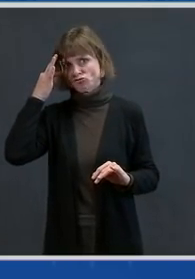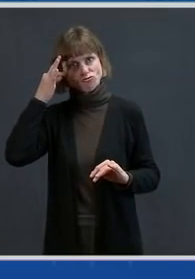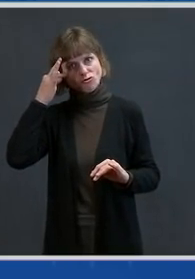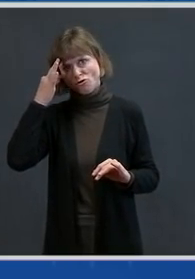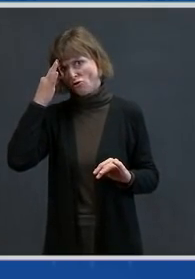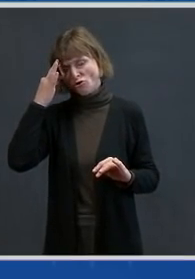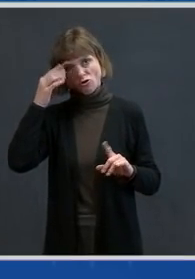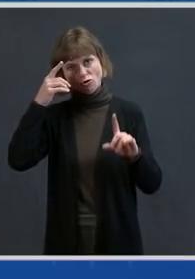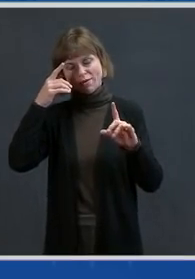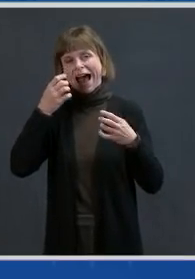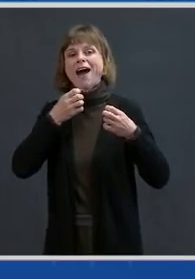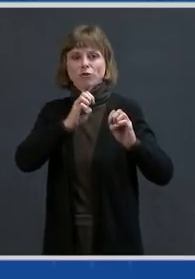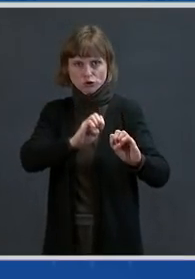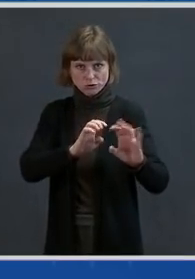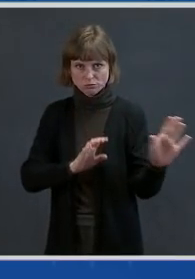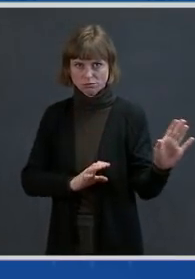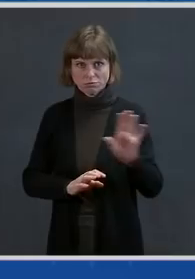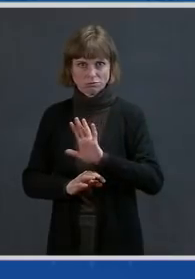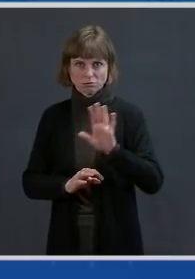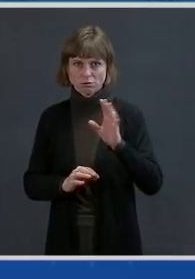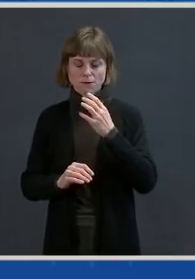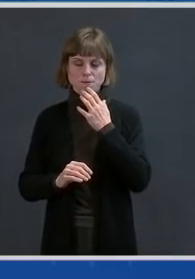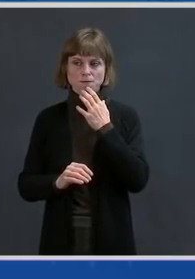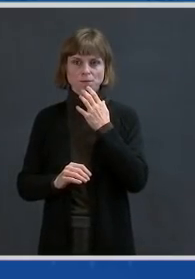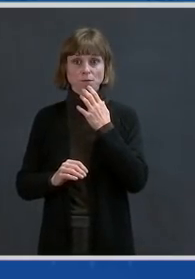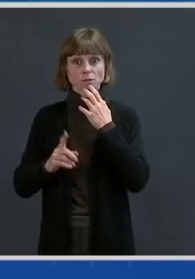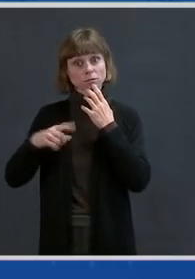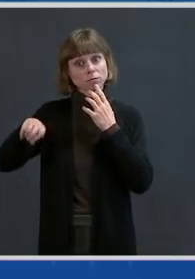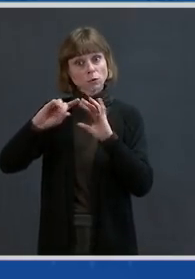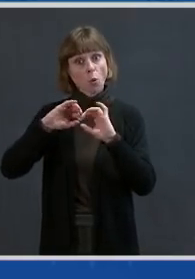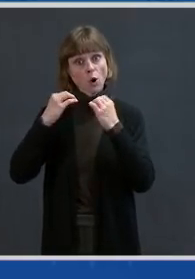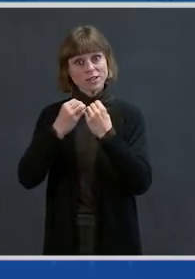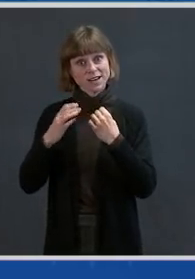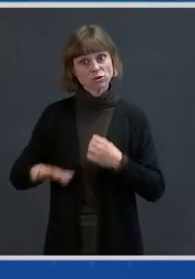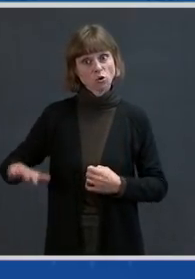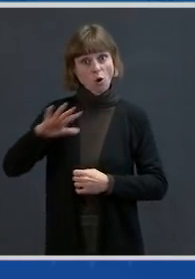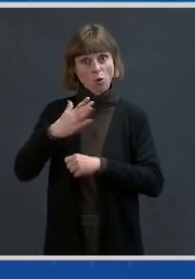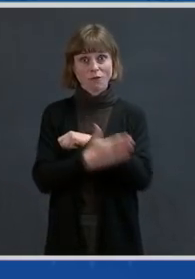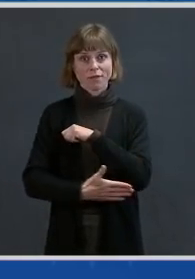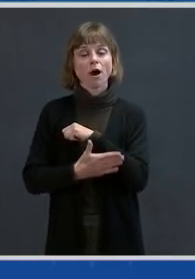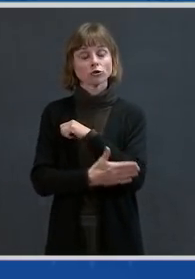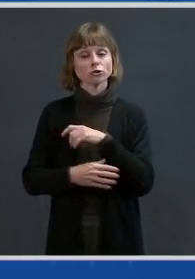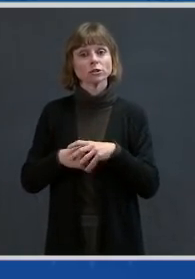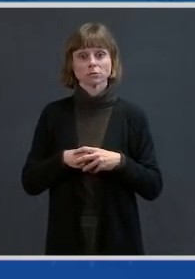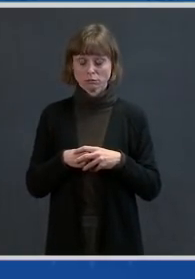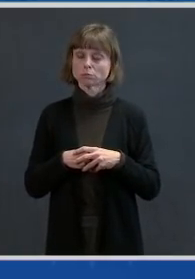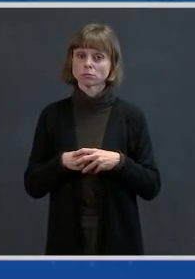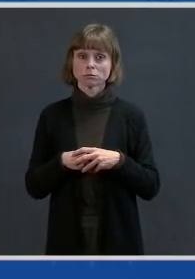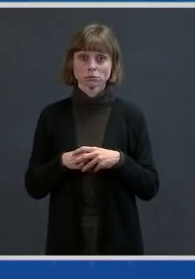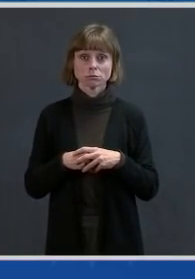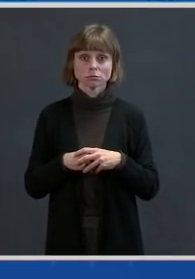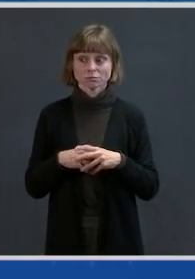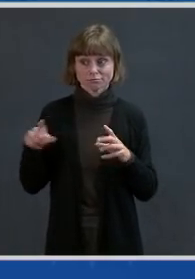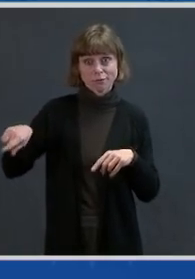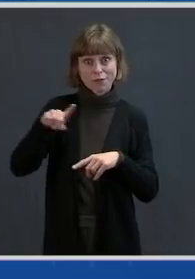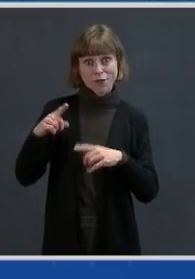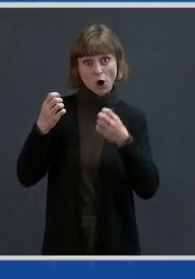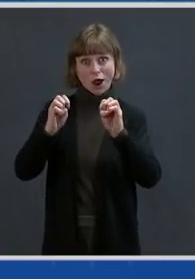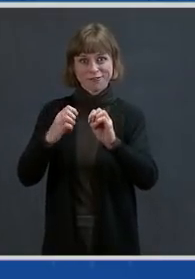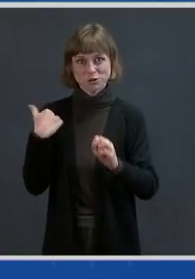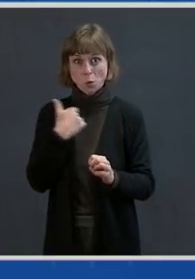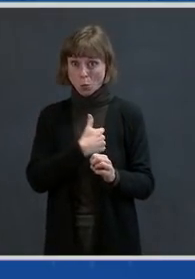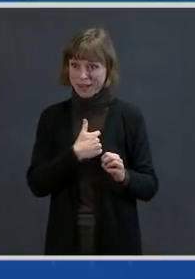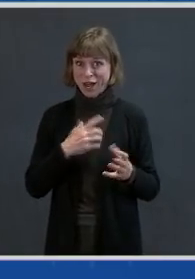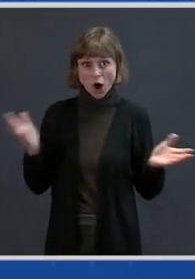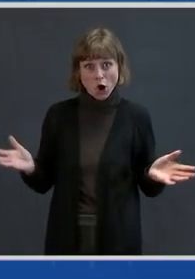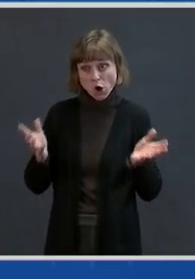these as efforts by organizations around the country that we are encouraging and we are highlighting and